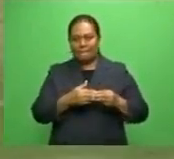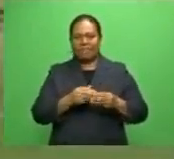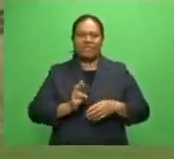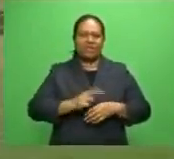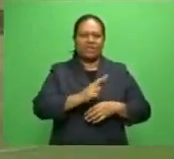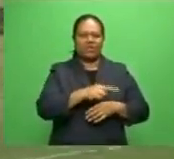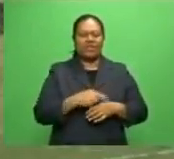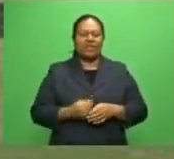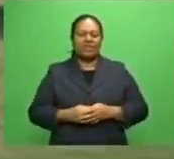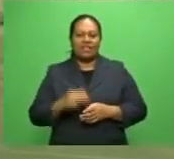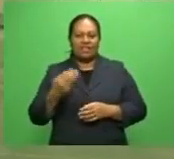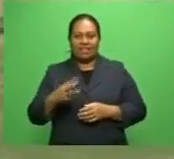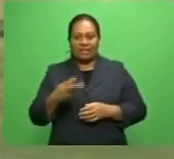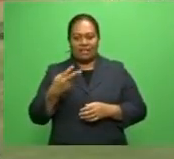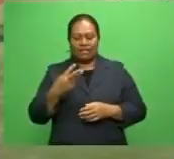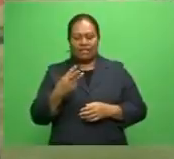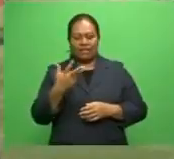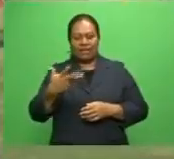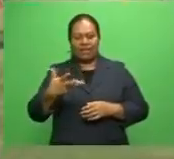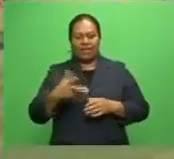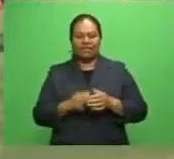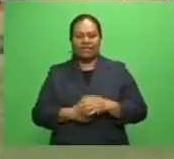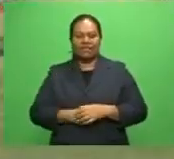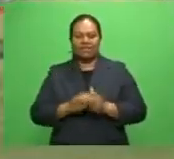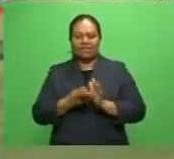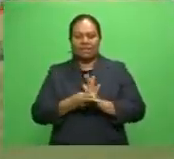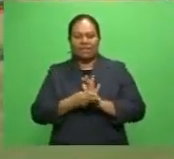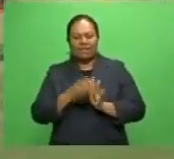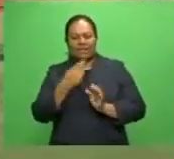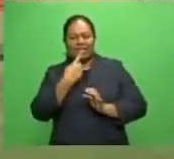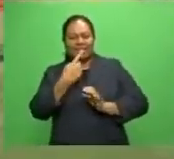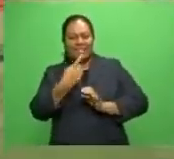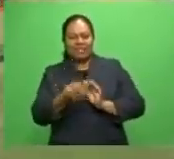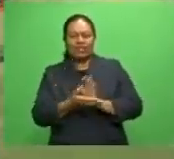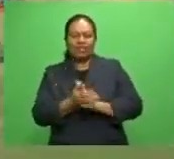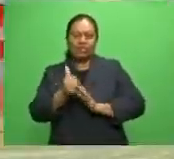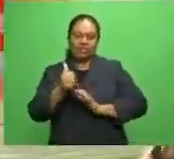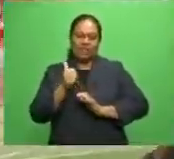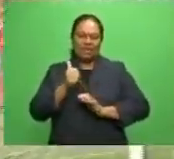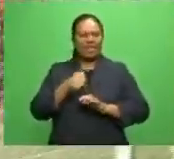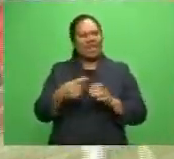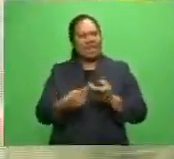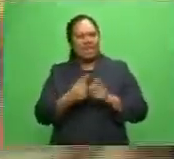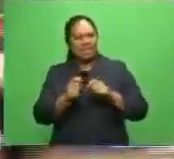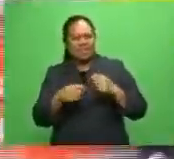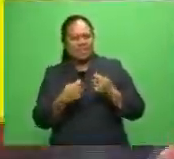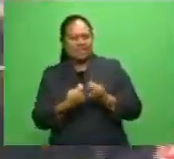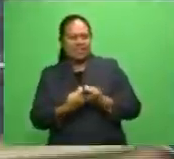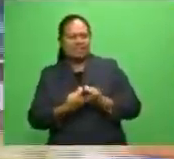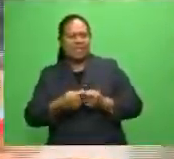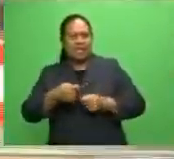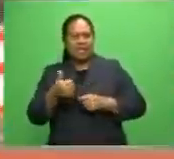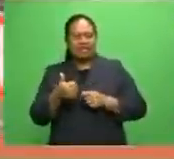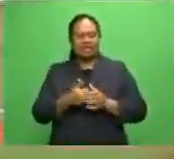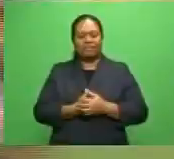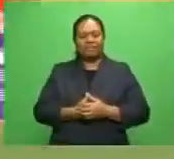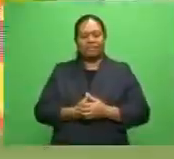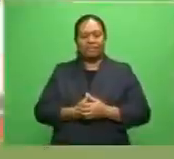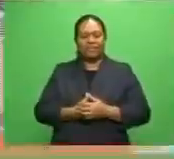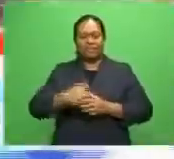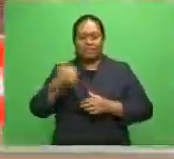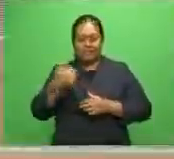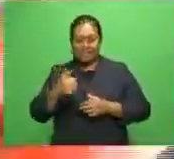in the 39th minute. The Ronilau coach's side came back with Naren Rewa pulling one back after the breather in the